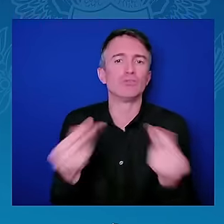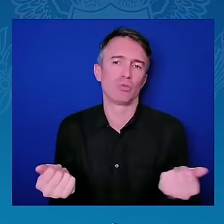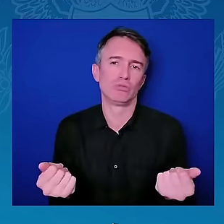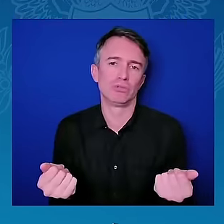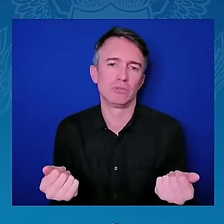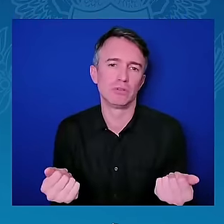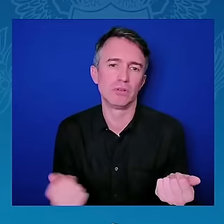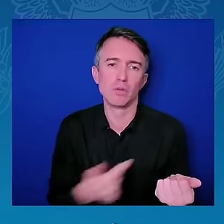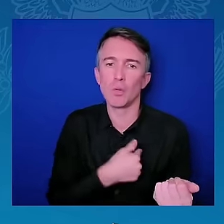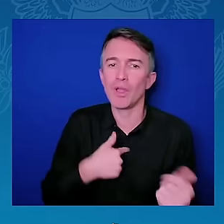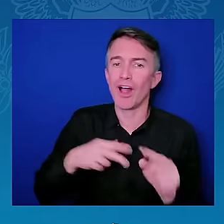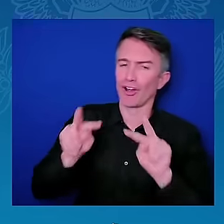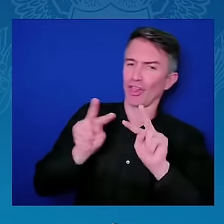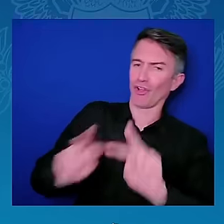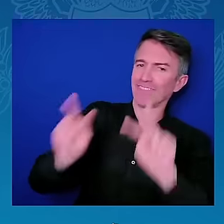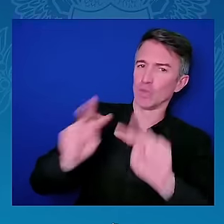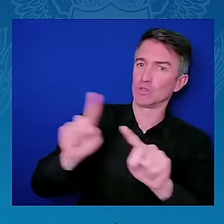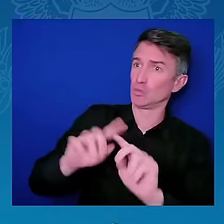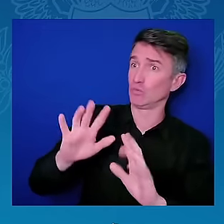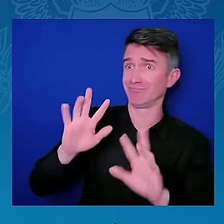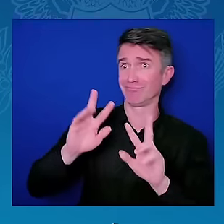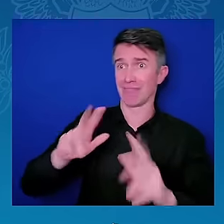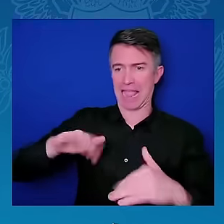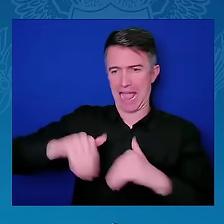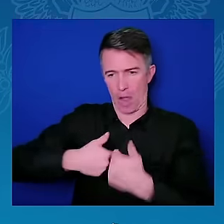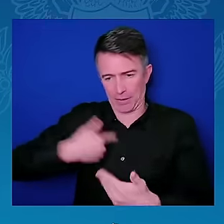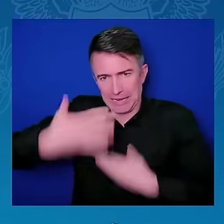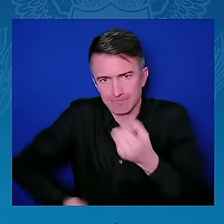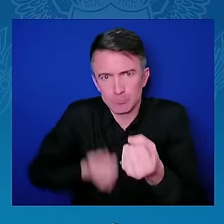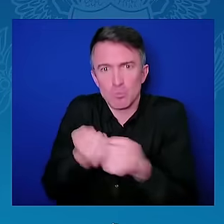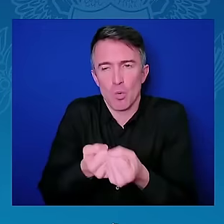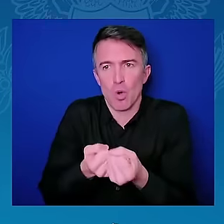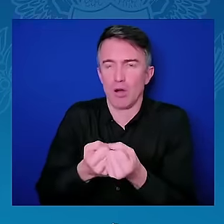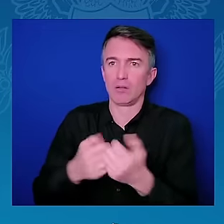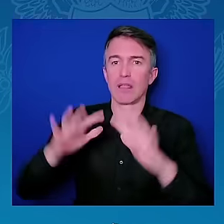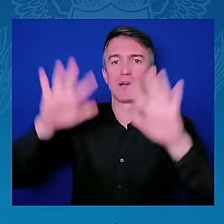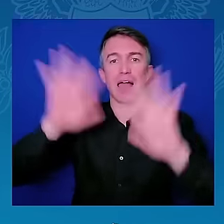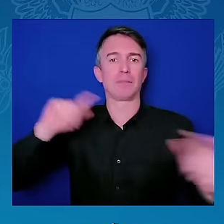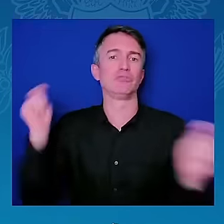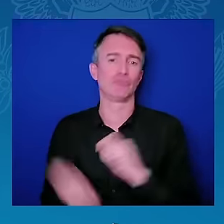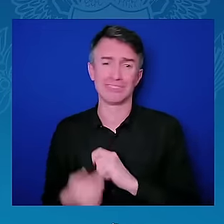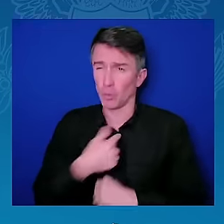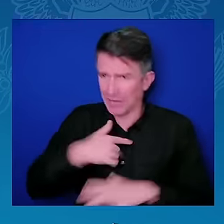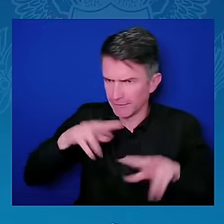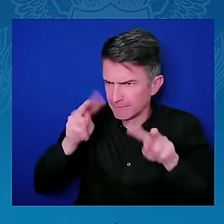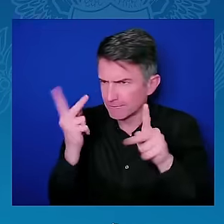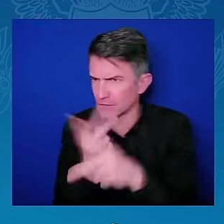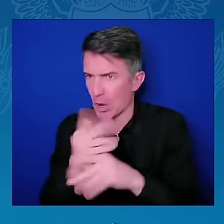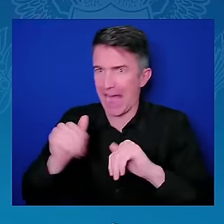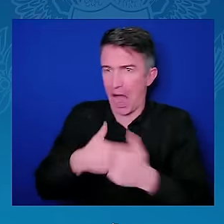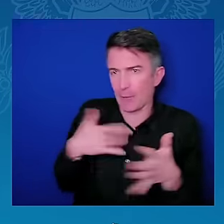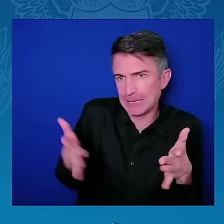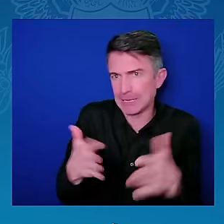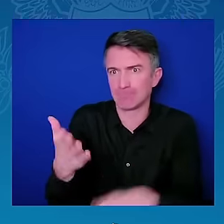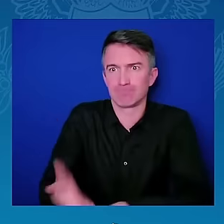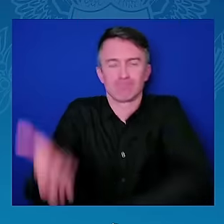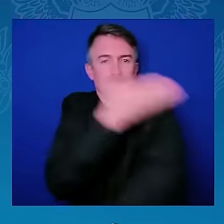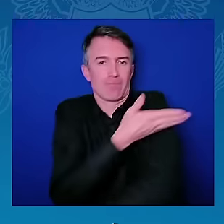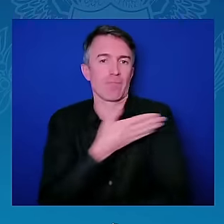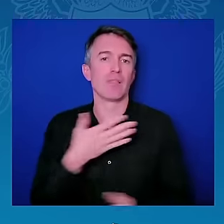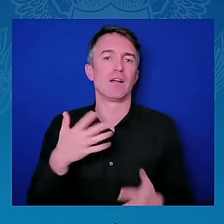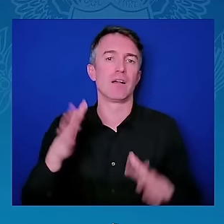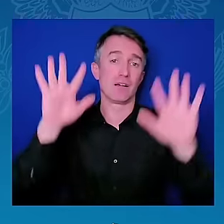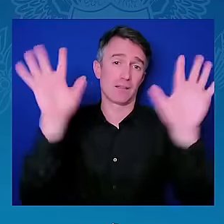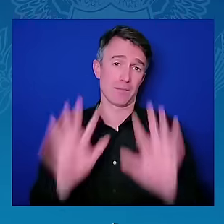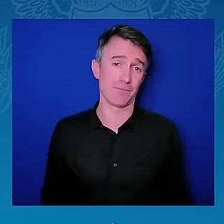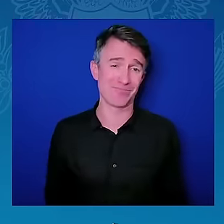saying we have the largest resources of renewable energy. We have the youngest